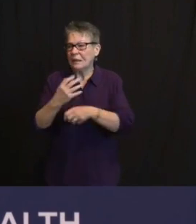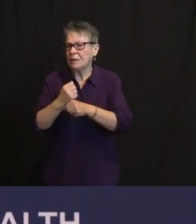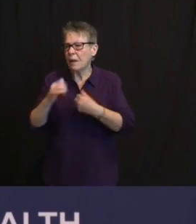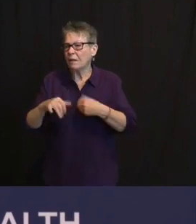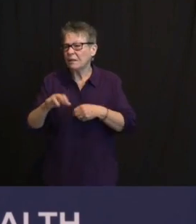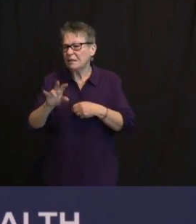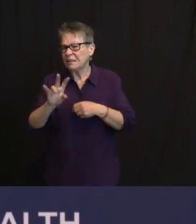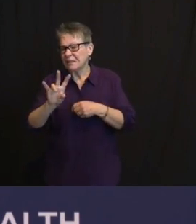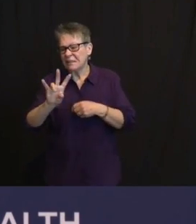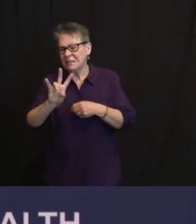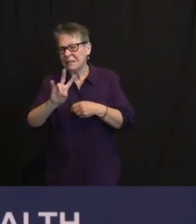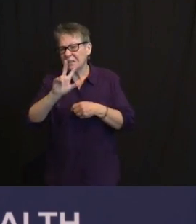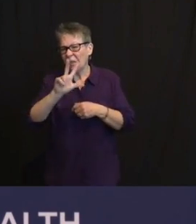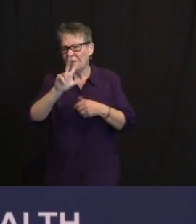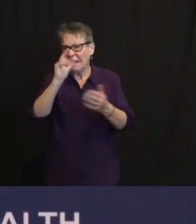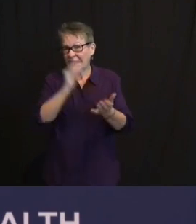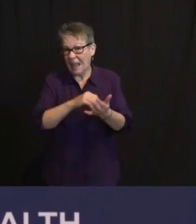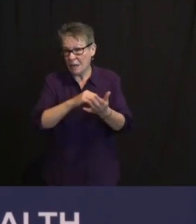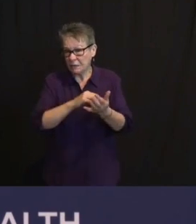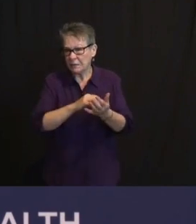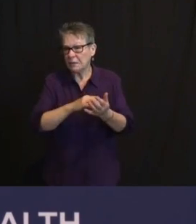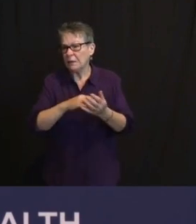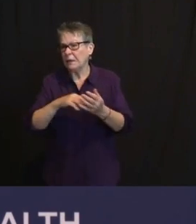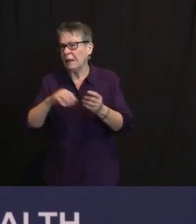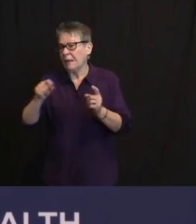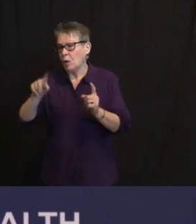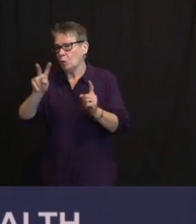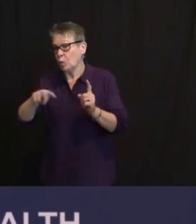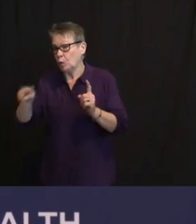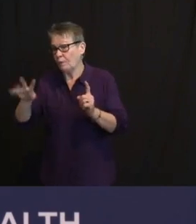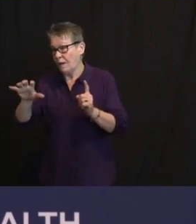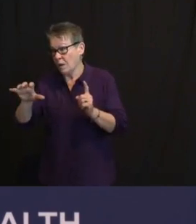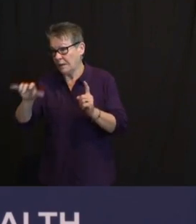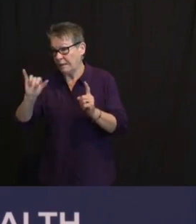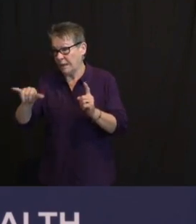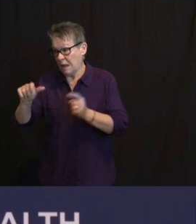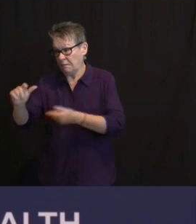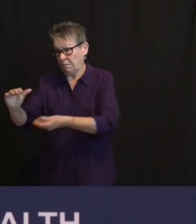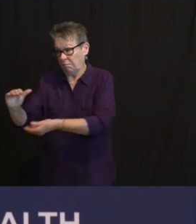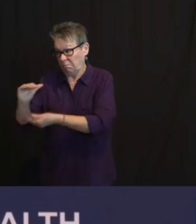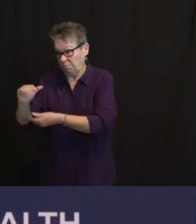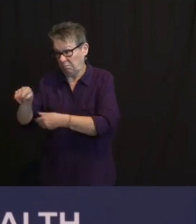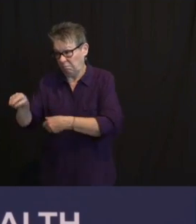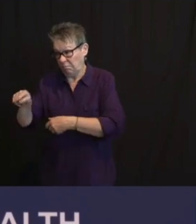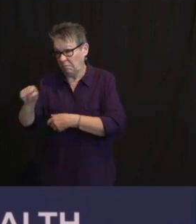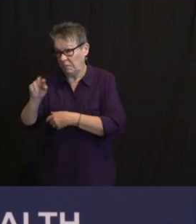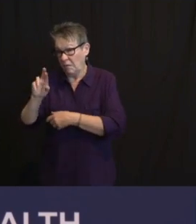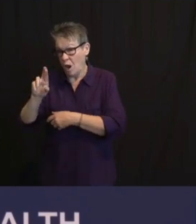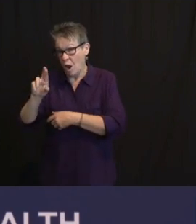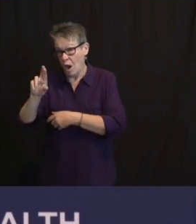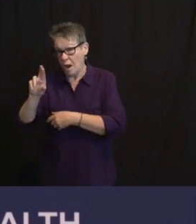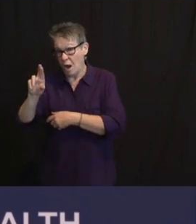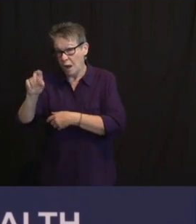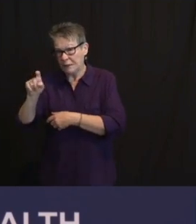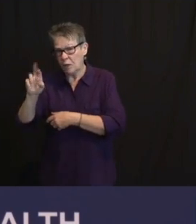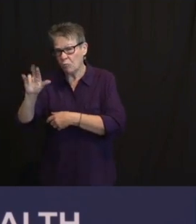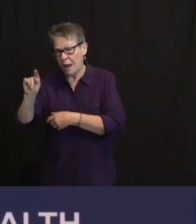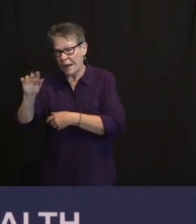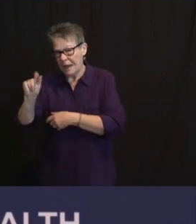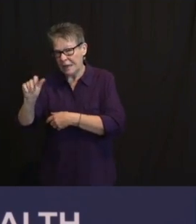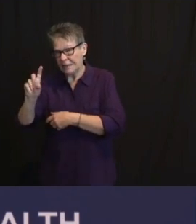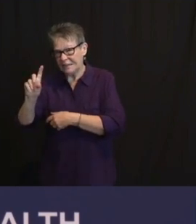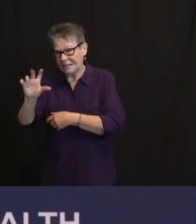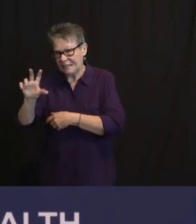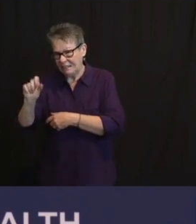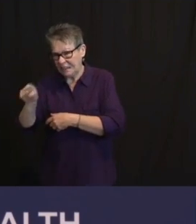22,500 IS LITERALLY THIS WEEK'S. THAT'S NOT, NEITHER OF THESE NUMBERS SHOULD YOU ASSUME THAT WE'RE